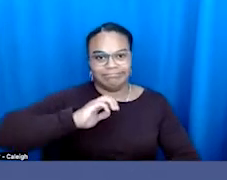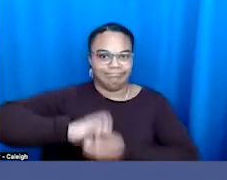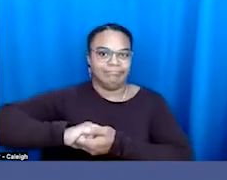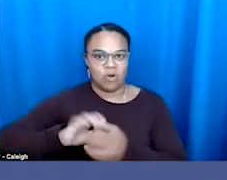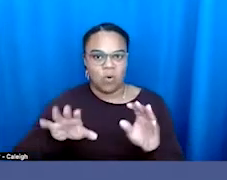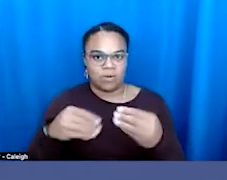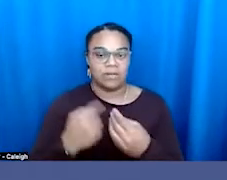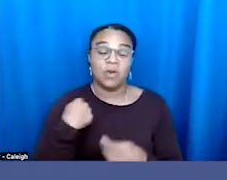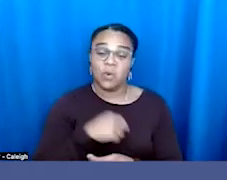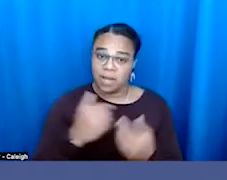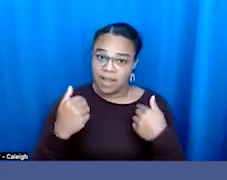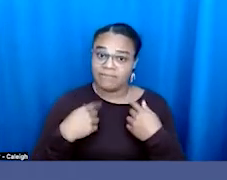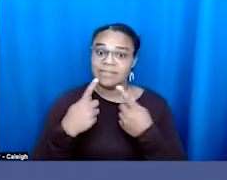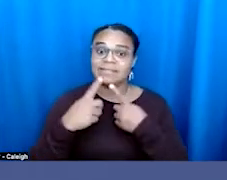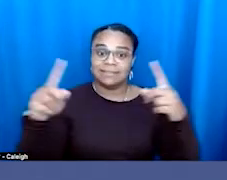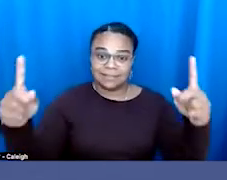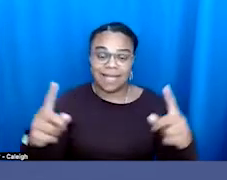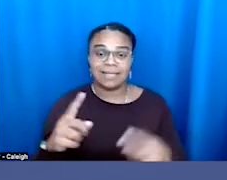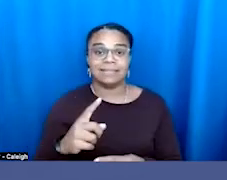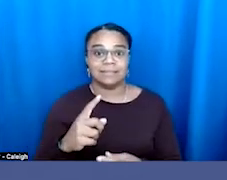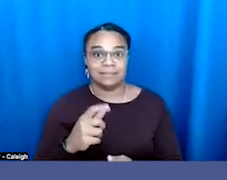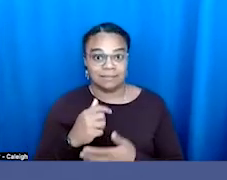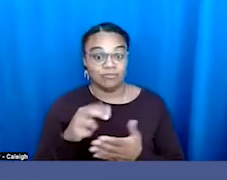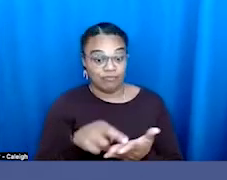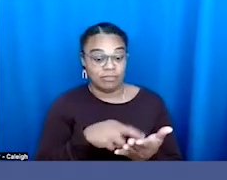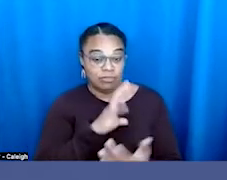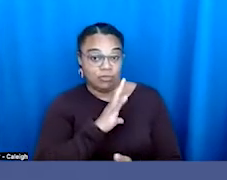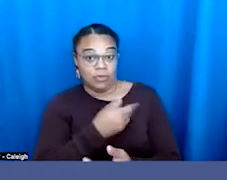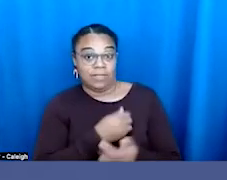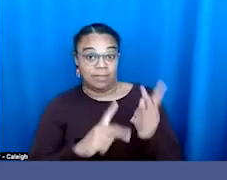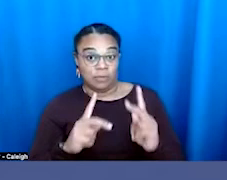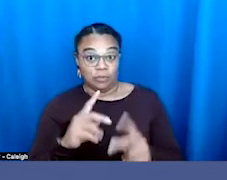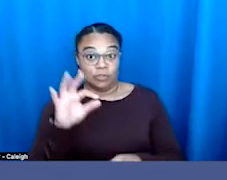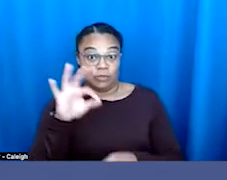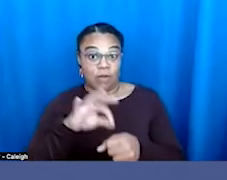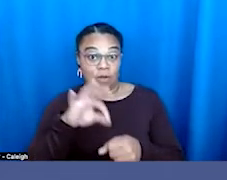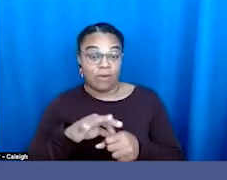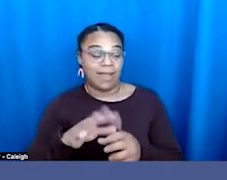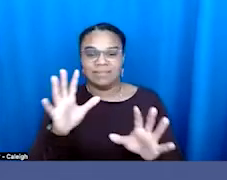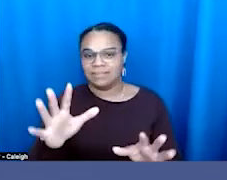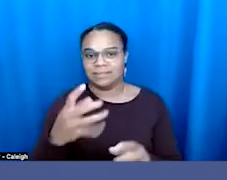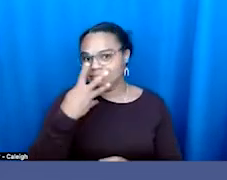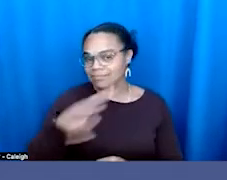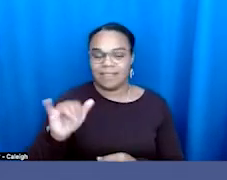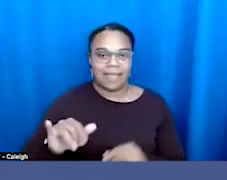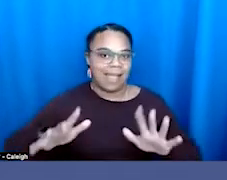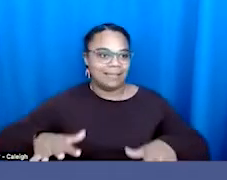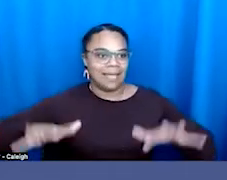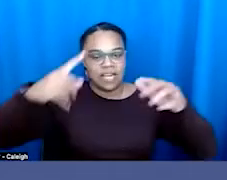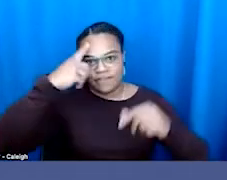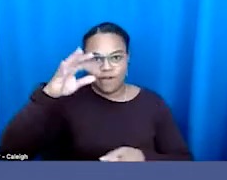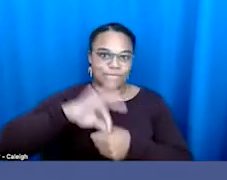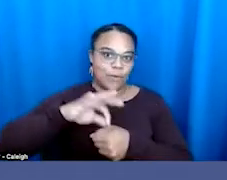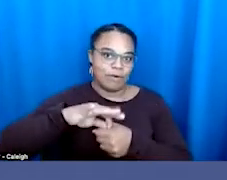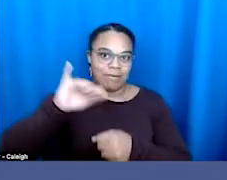trans people to vote and to frankly get over the anxiety of voter ID laws. Voter ID laws have